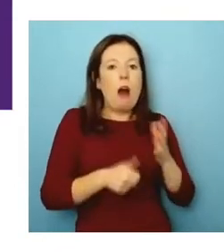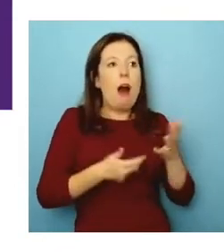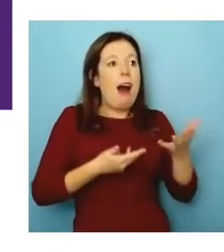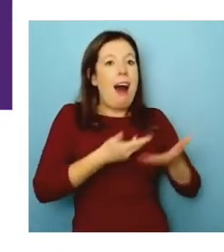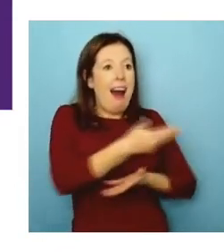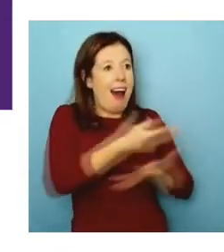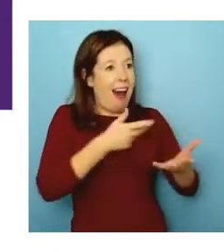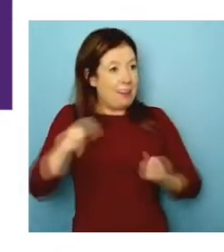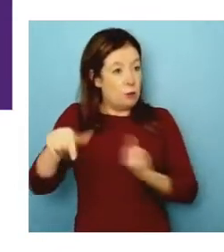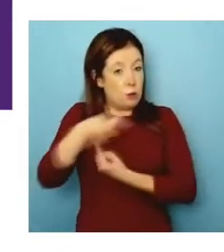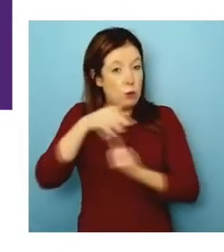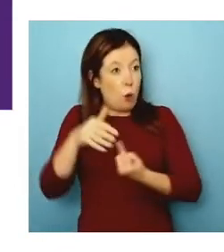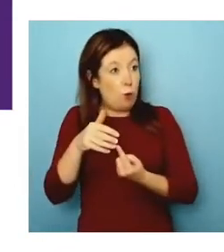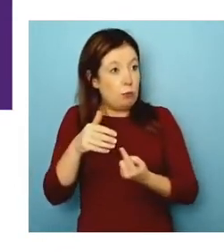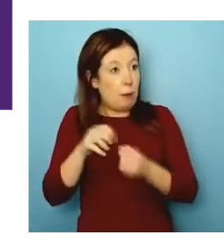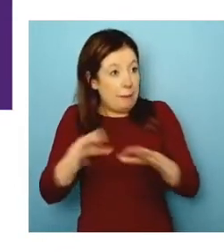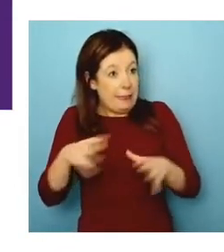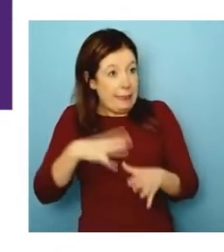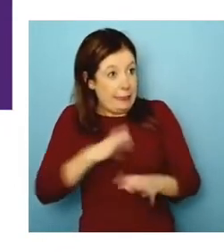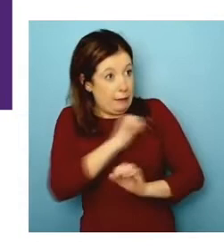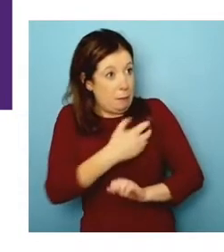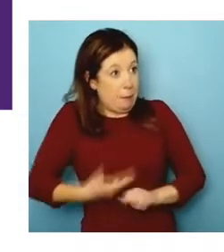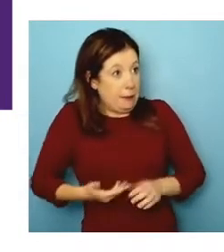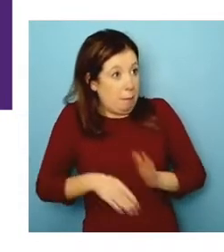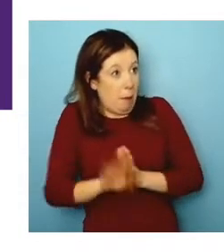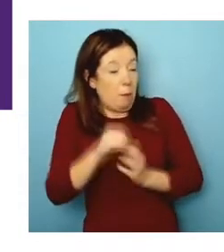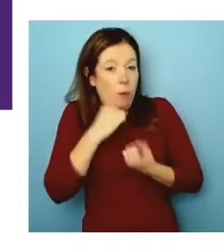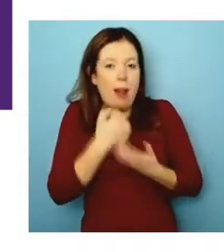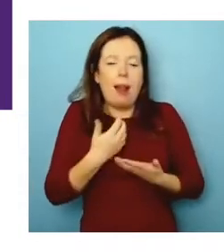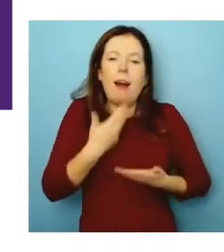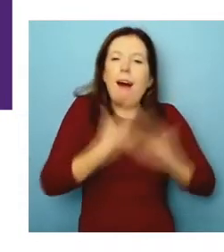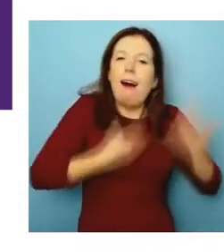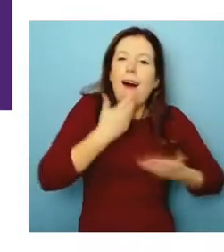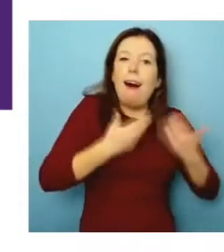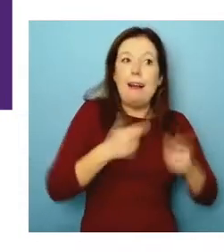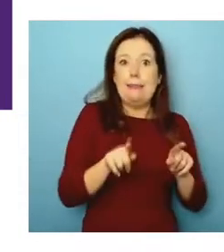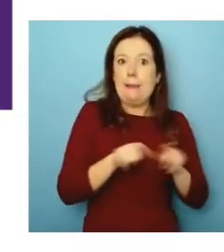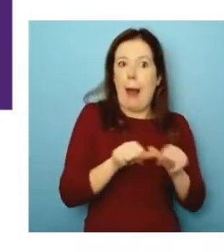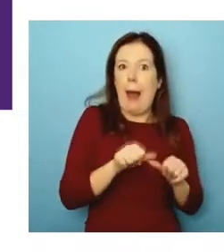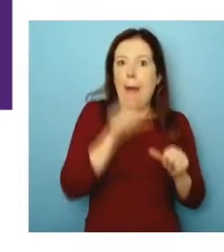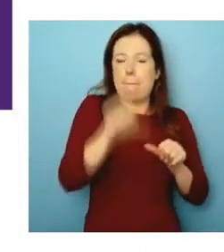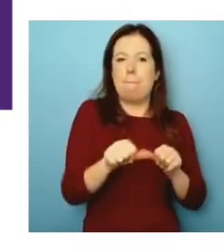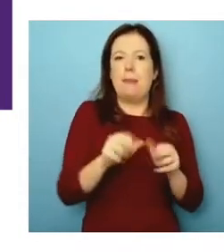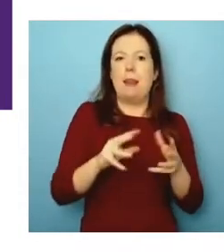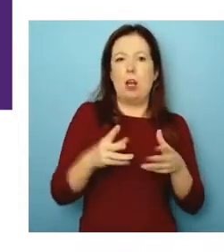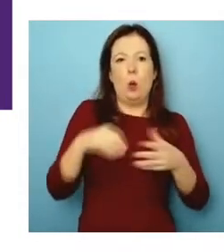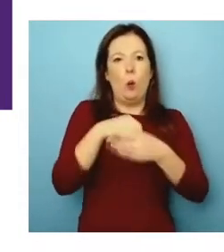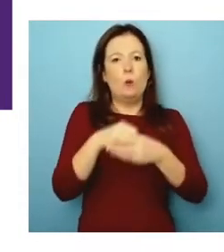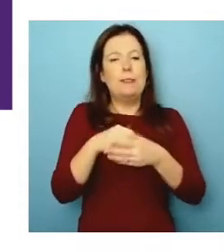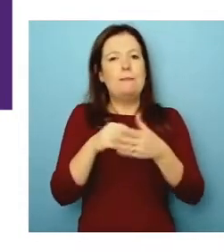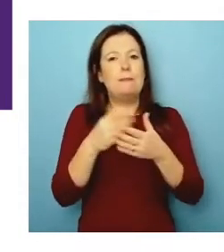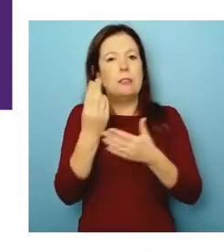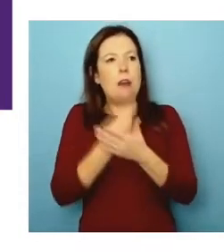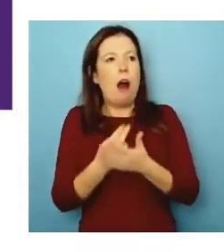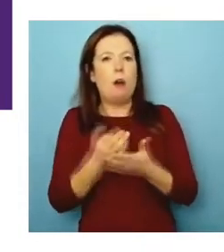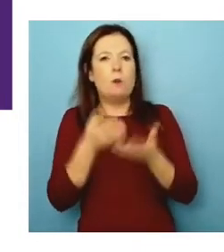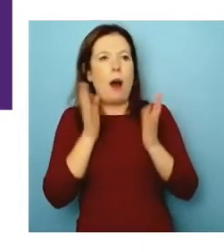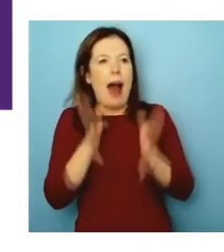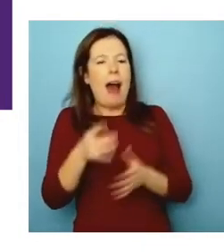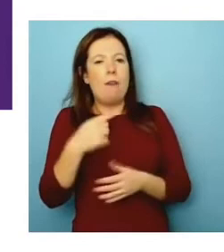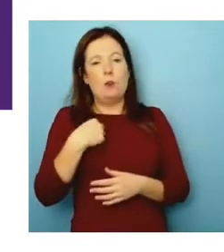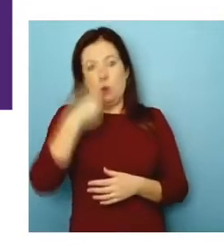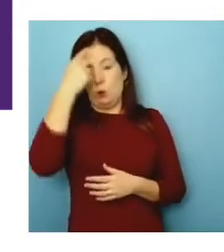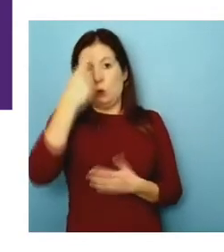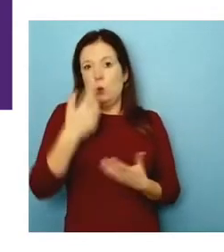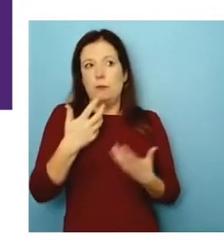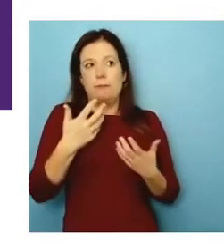talked about. So for me, was to talking about inclusivity. was talking about having a broader user base to speaking to more segments. So I took